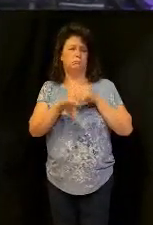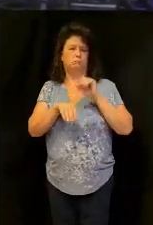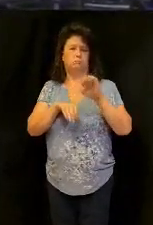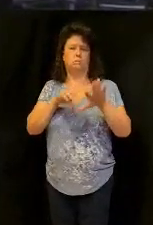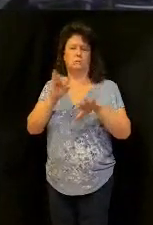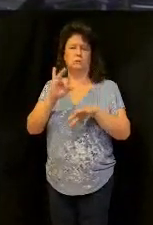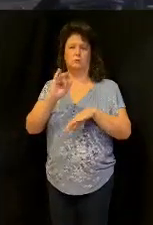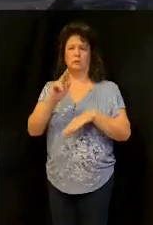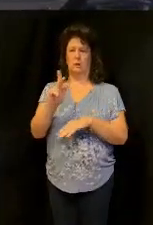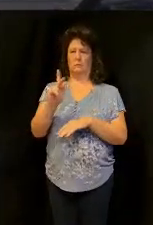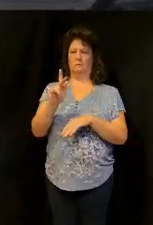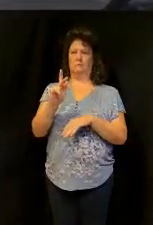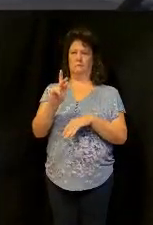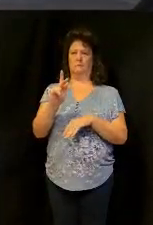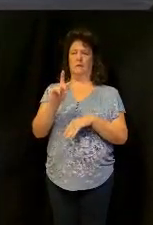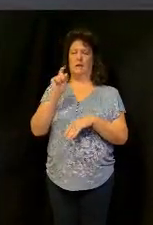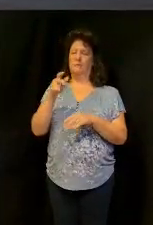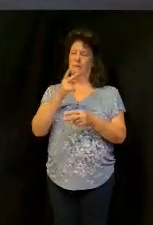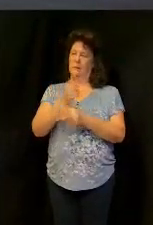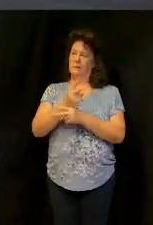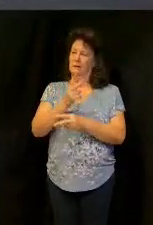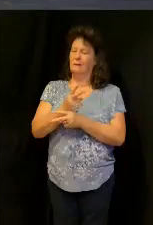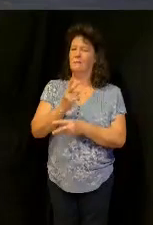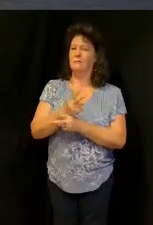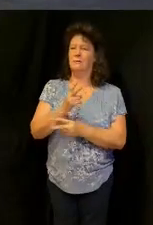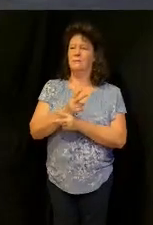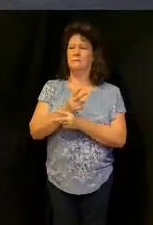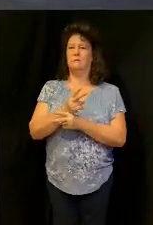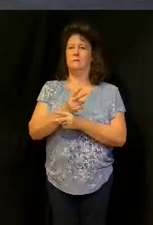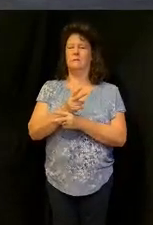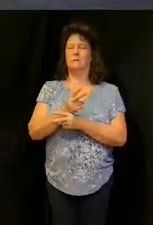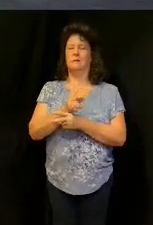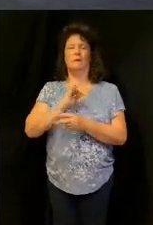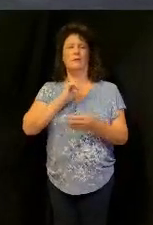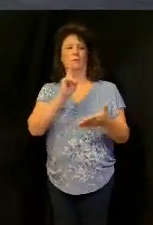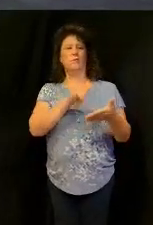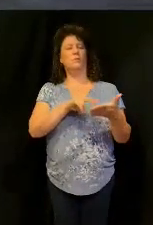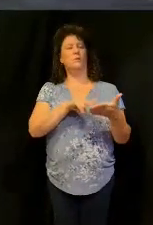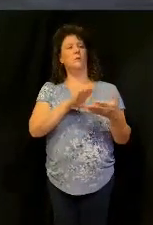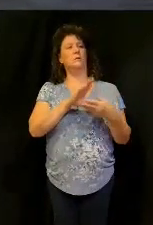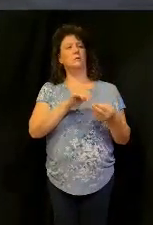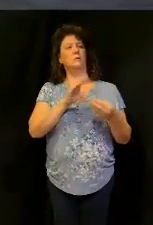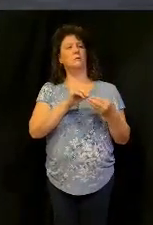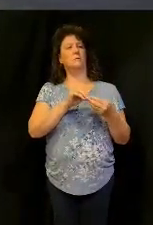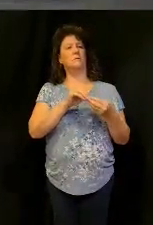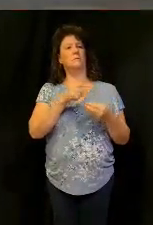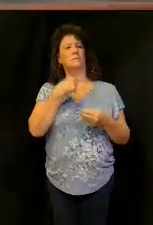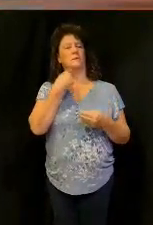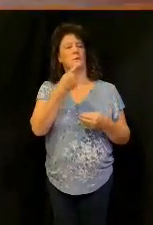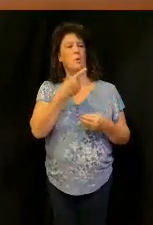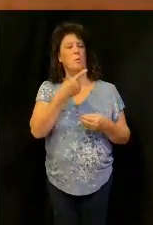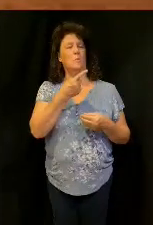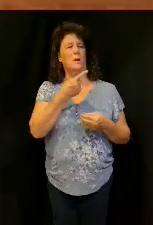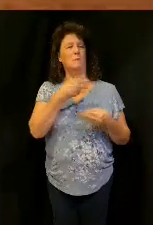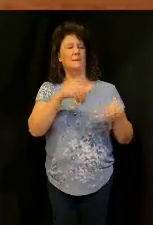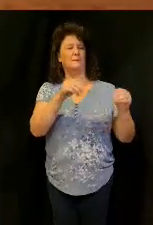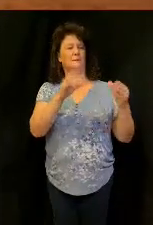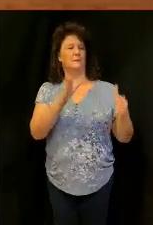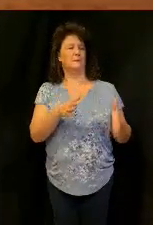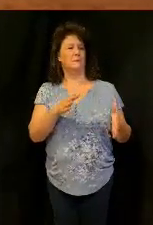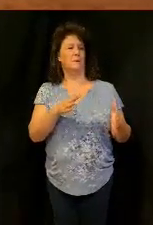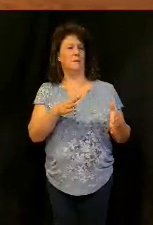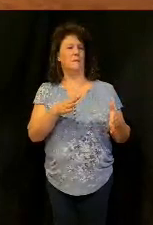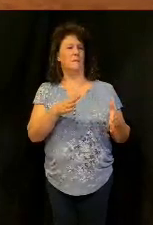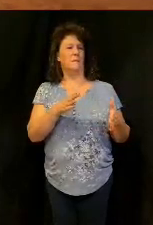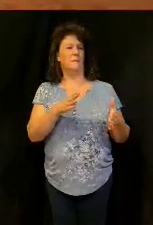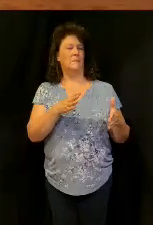so we have to watch I read this it says the story is told about a clever salesman who closed hundreds of